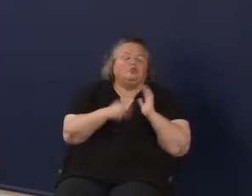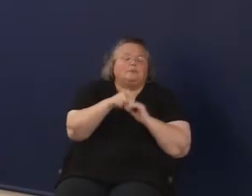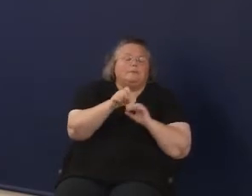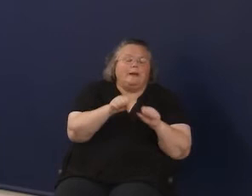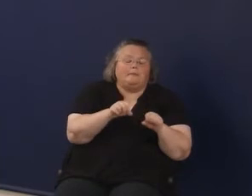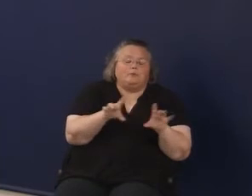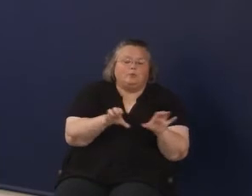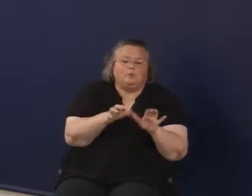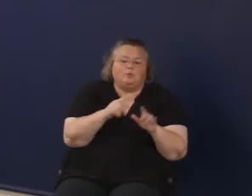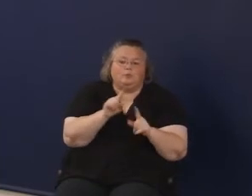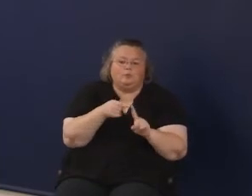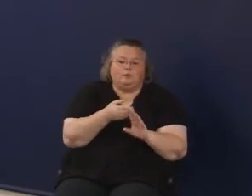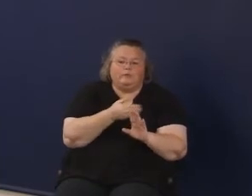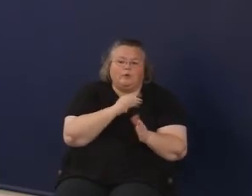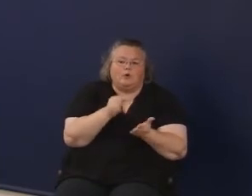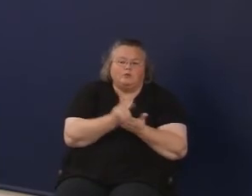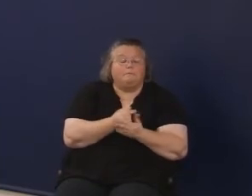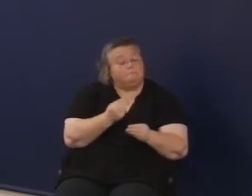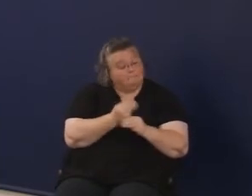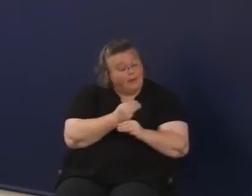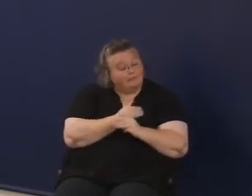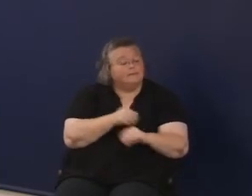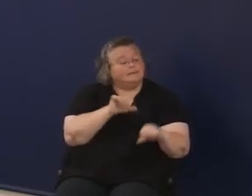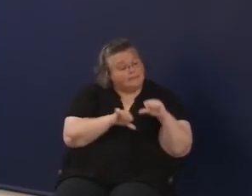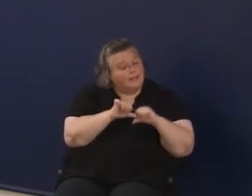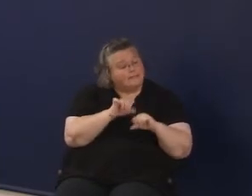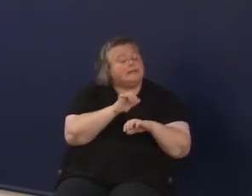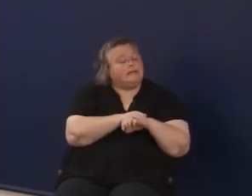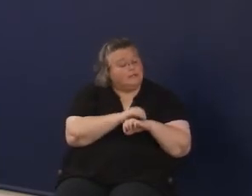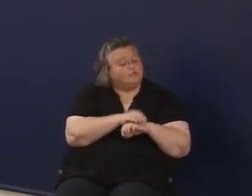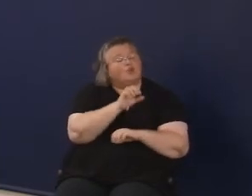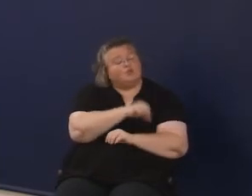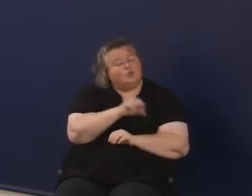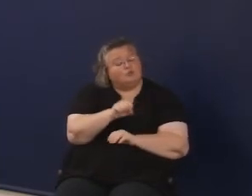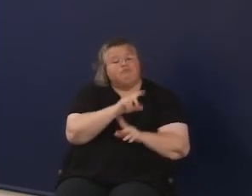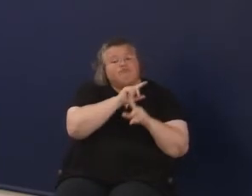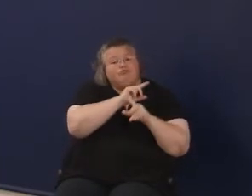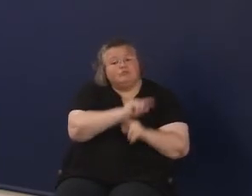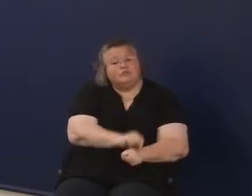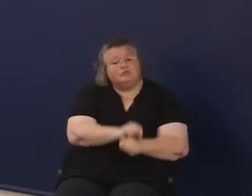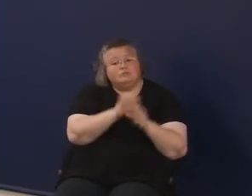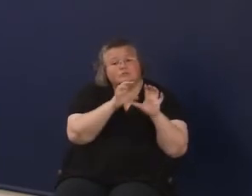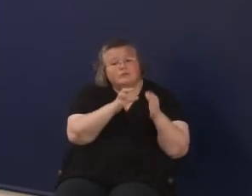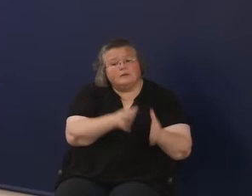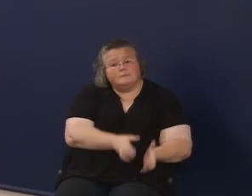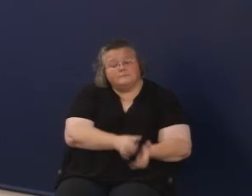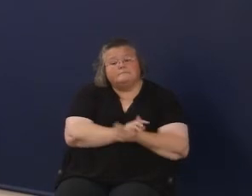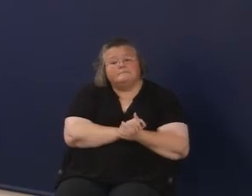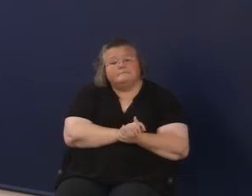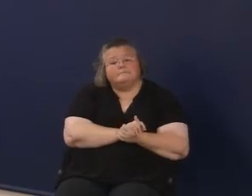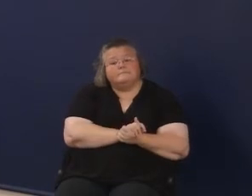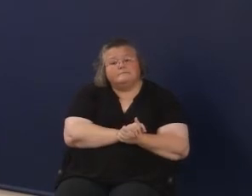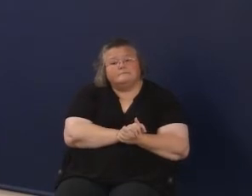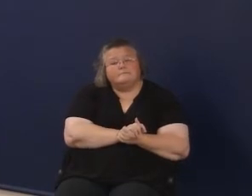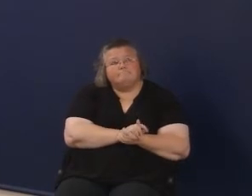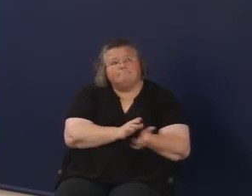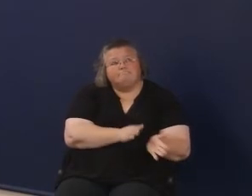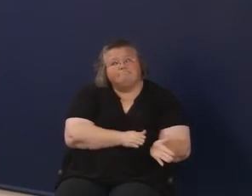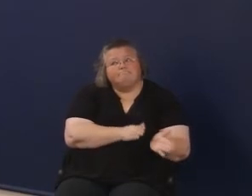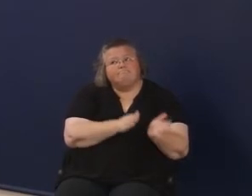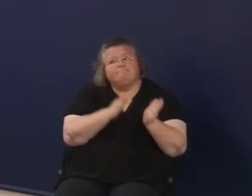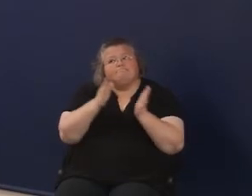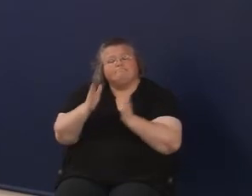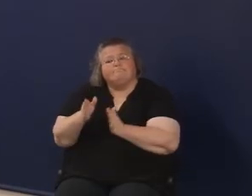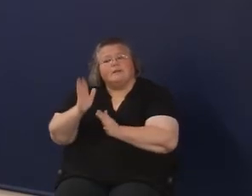when they leave school? And we said, well, they should know math, should know science, English, social studies, you know, traditional stuff that we're used to. But this effort